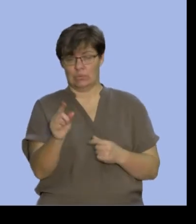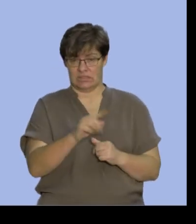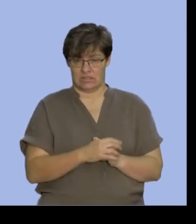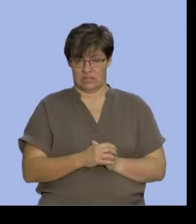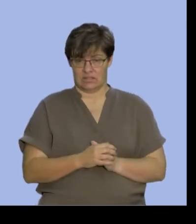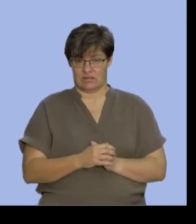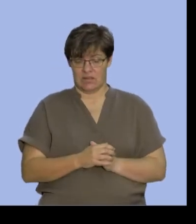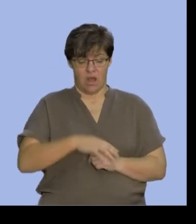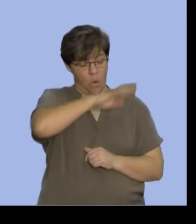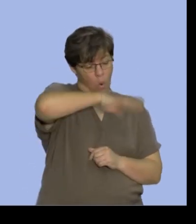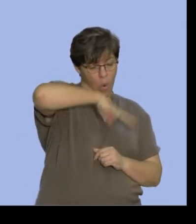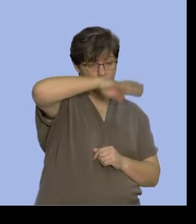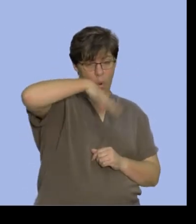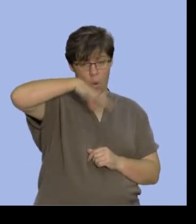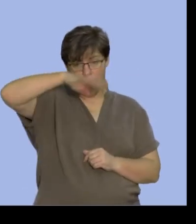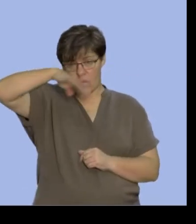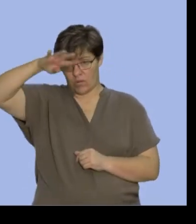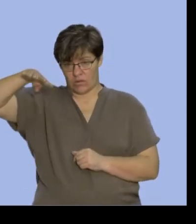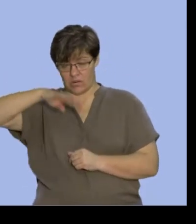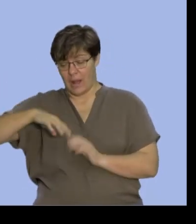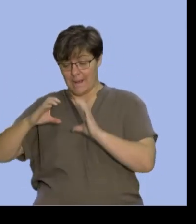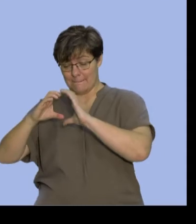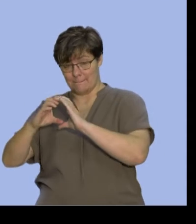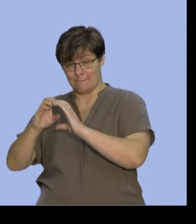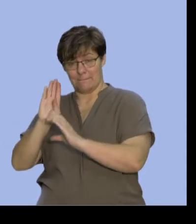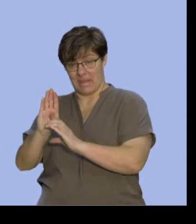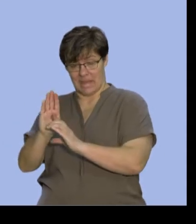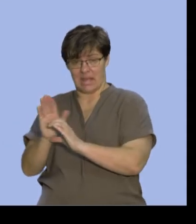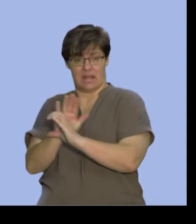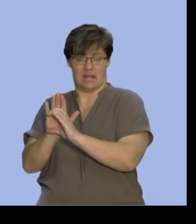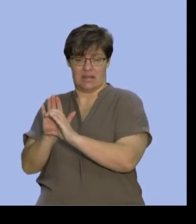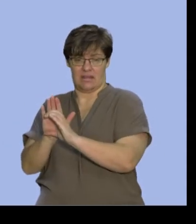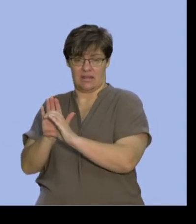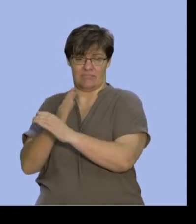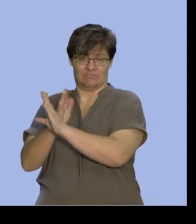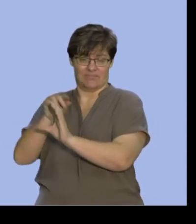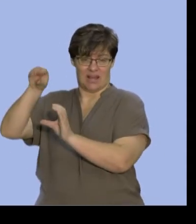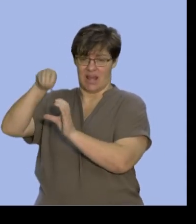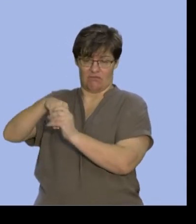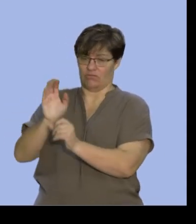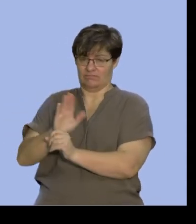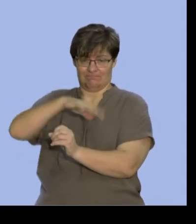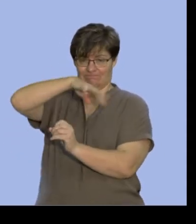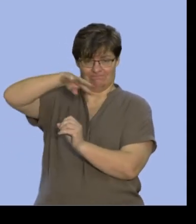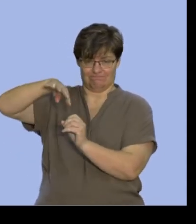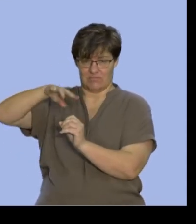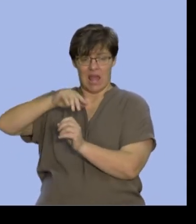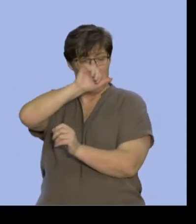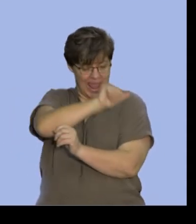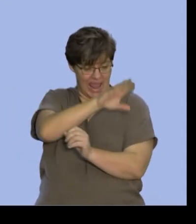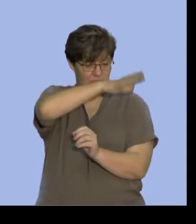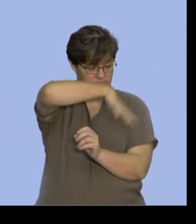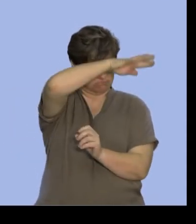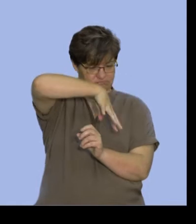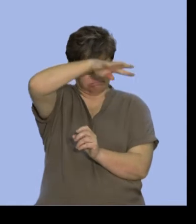everything that is excluding B, including A. So,